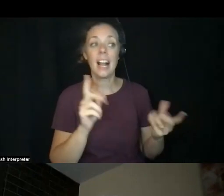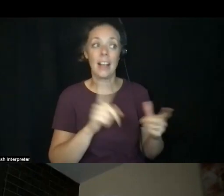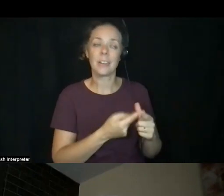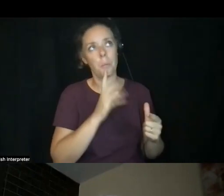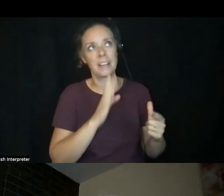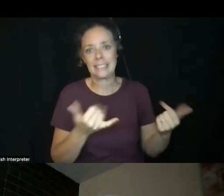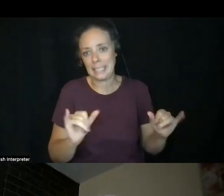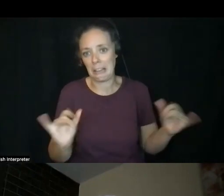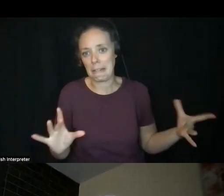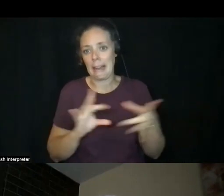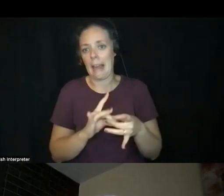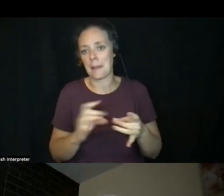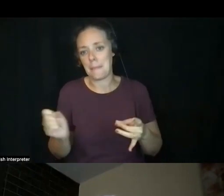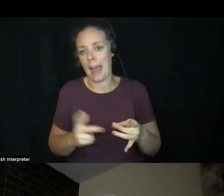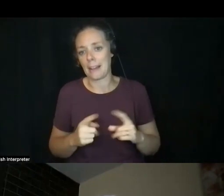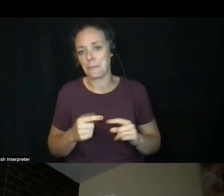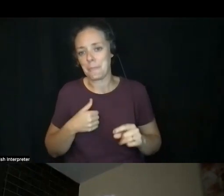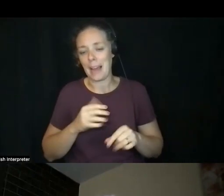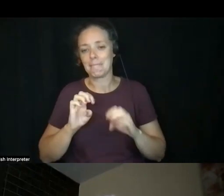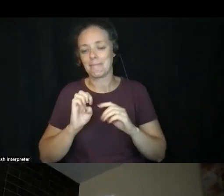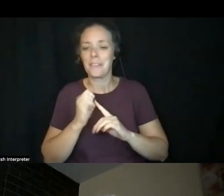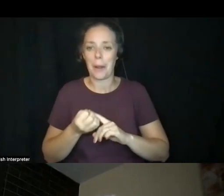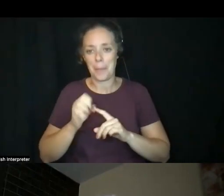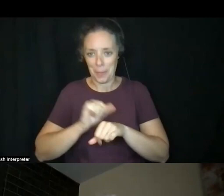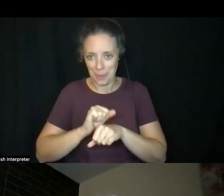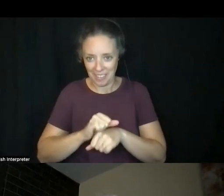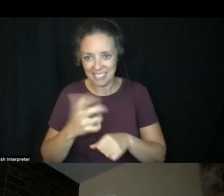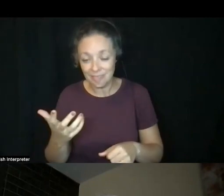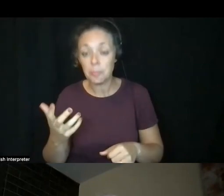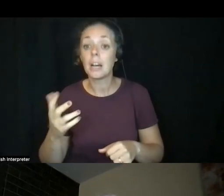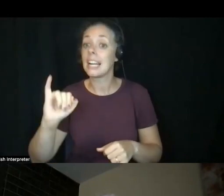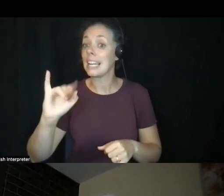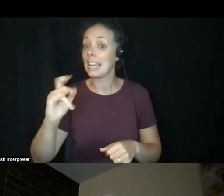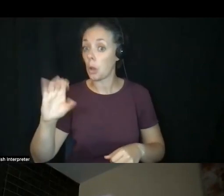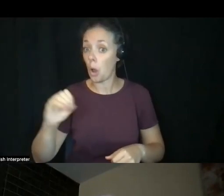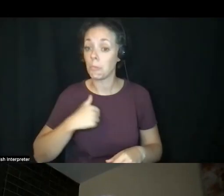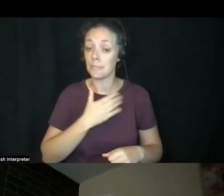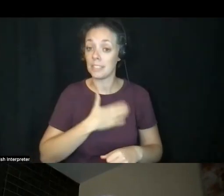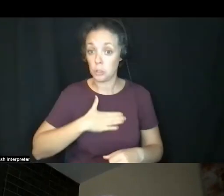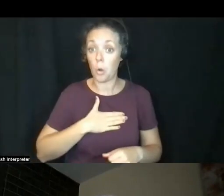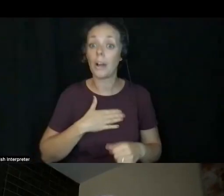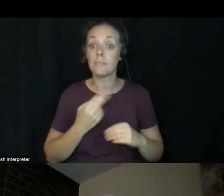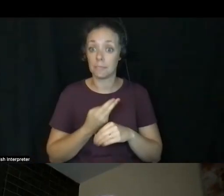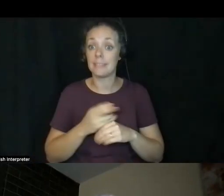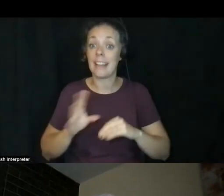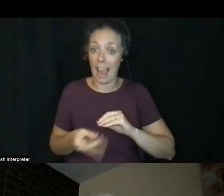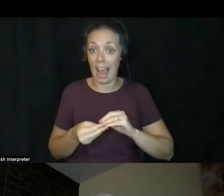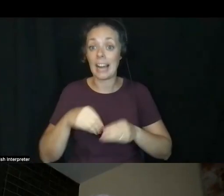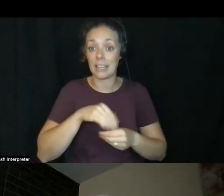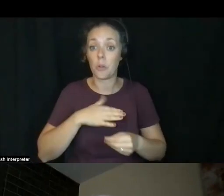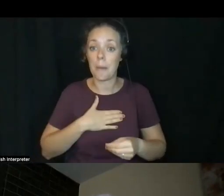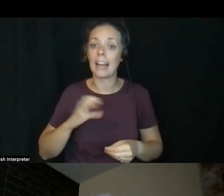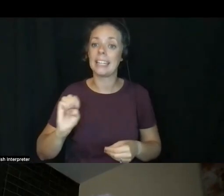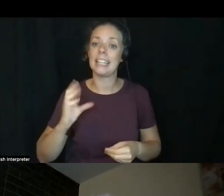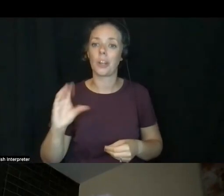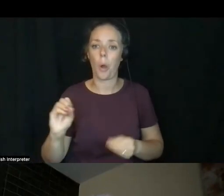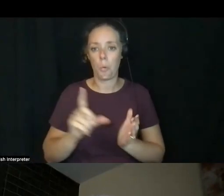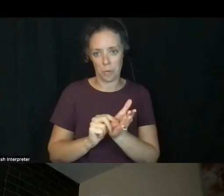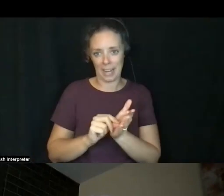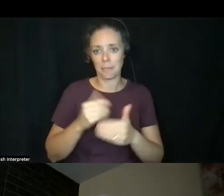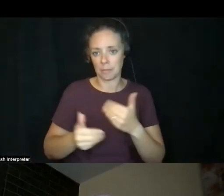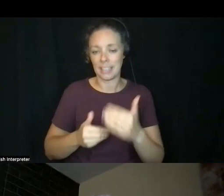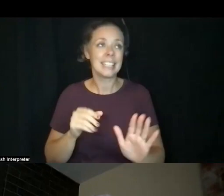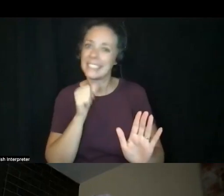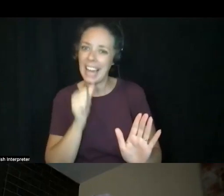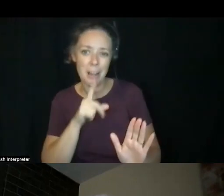having the indigo to be able to add into the eco-print process. It's not a print like